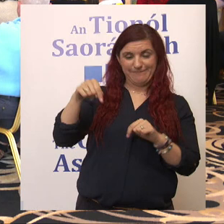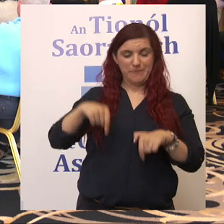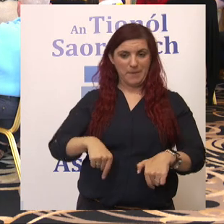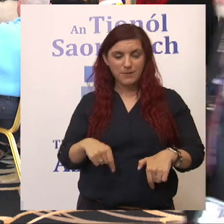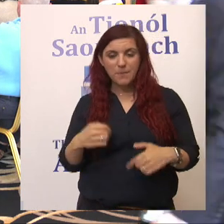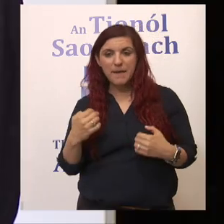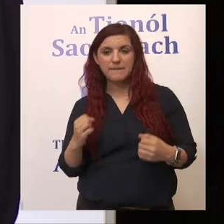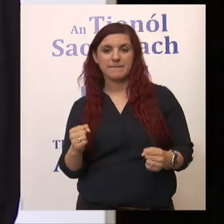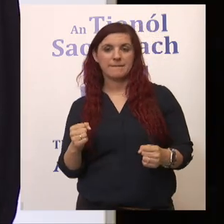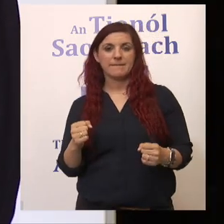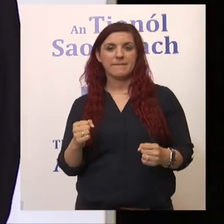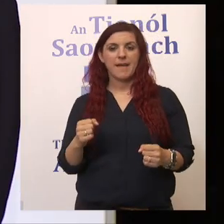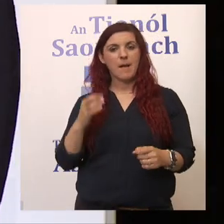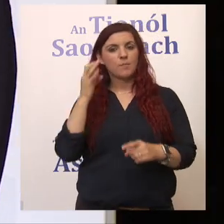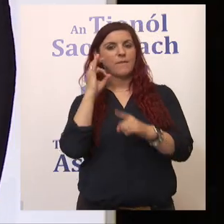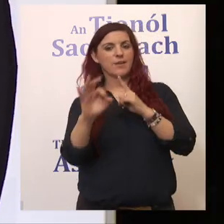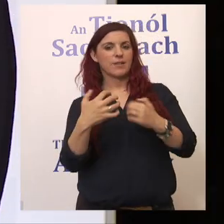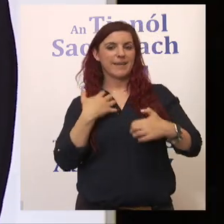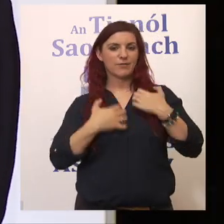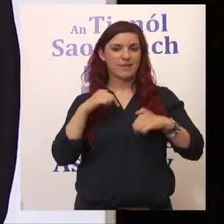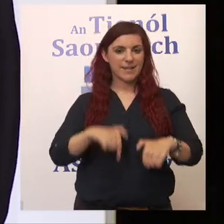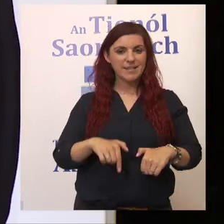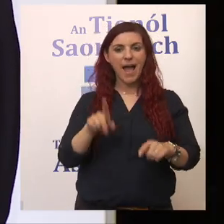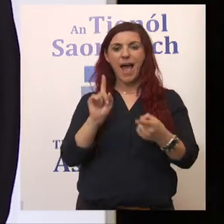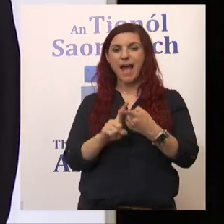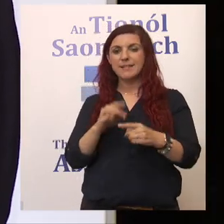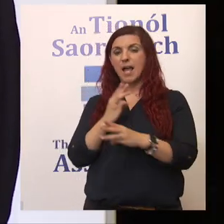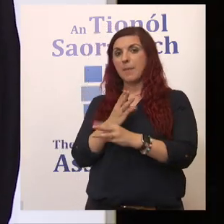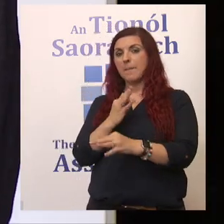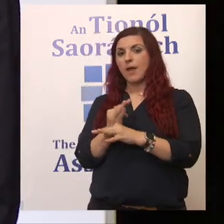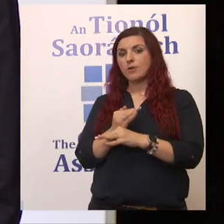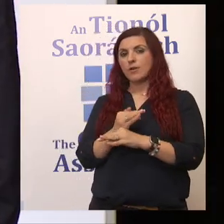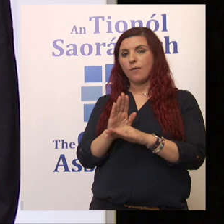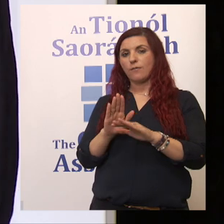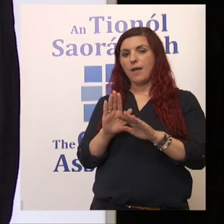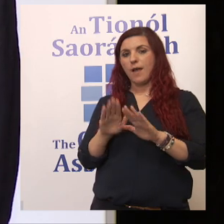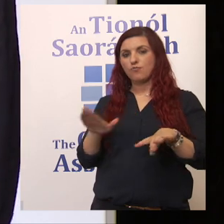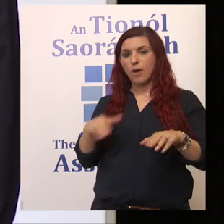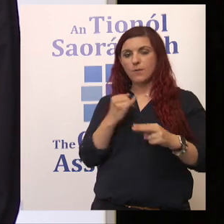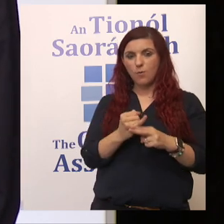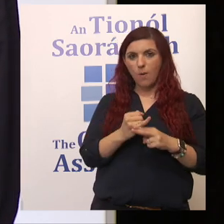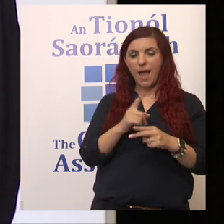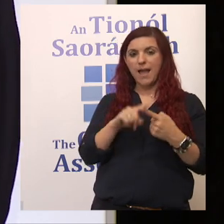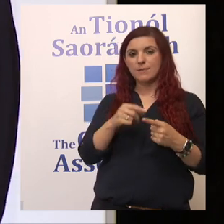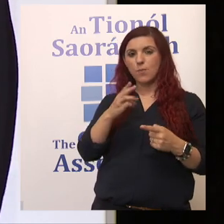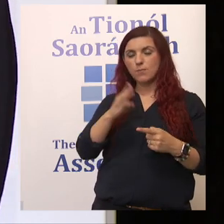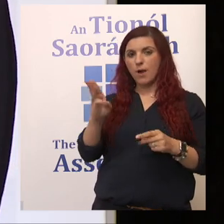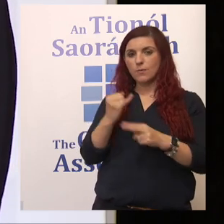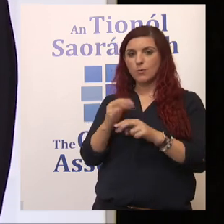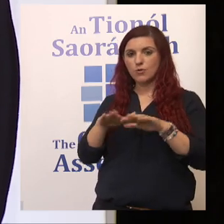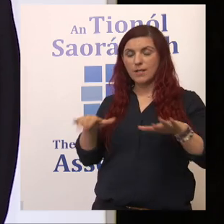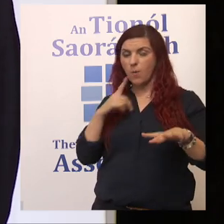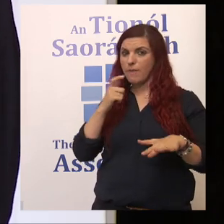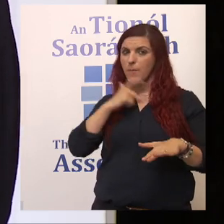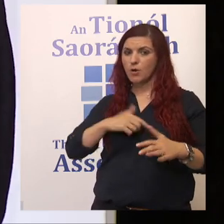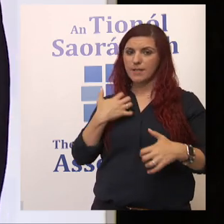have a professional interest in this. I'm also the parent of a primary school child and a secondary school child, so I have a personal interest as well in the whole